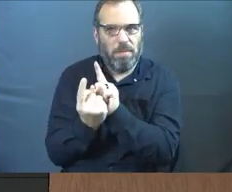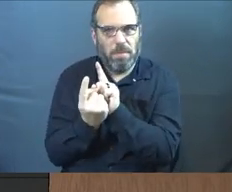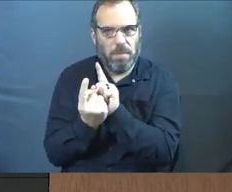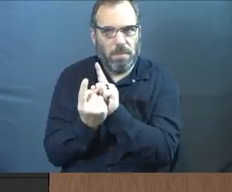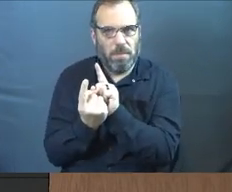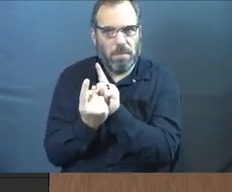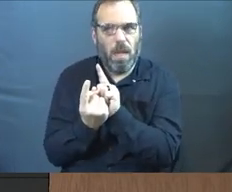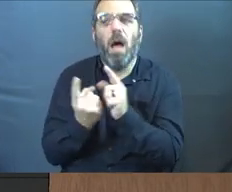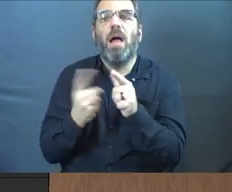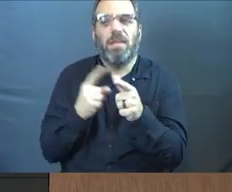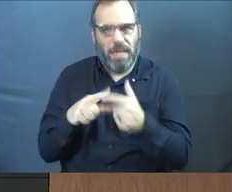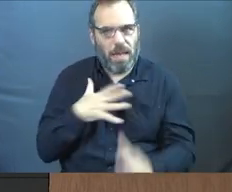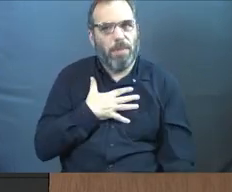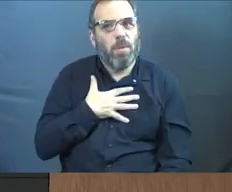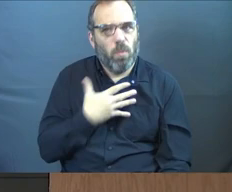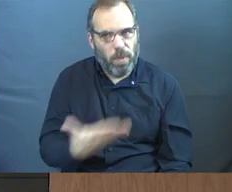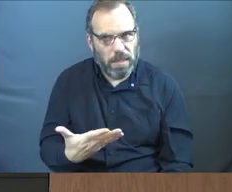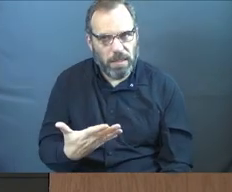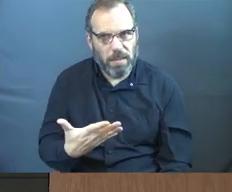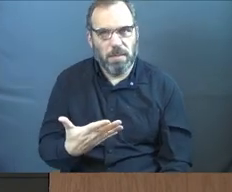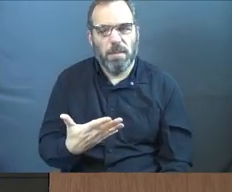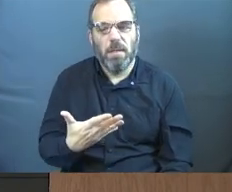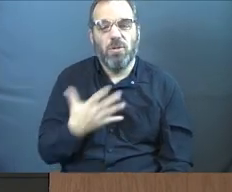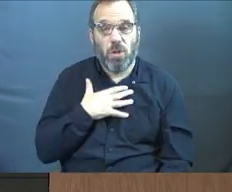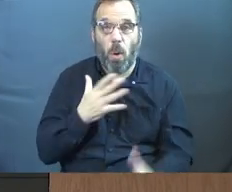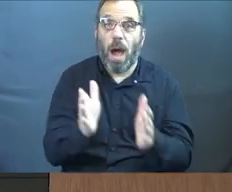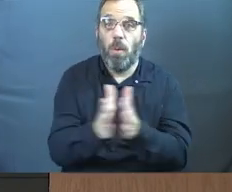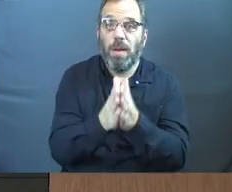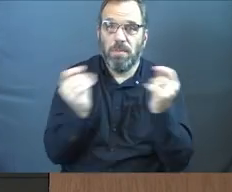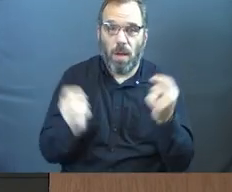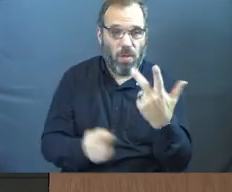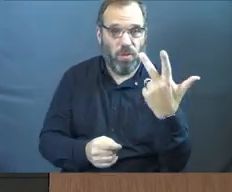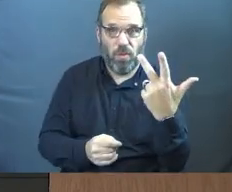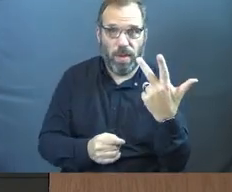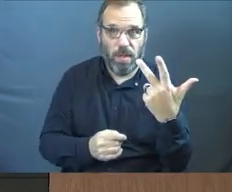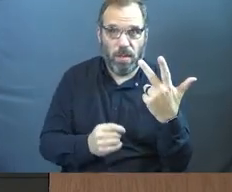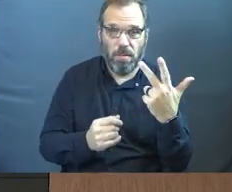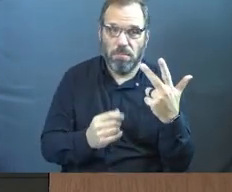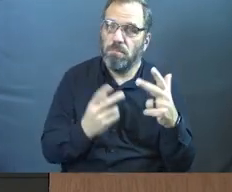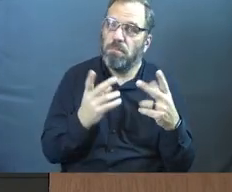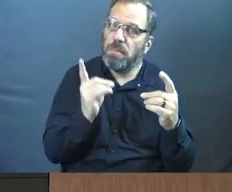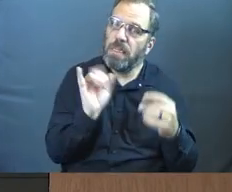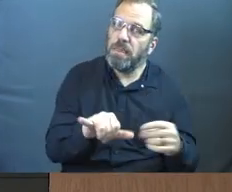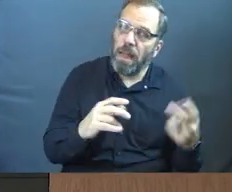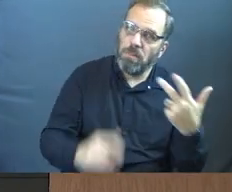conversation, that I would do that. And I just want to celebrate for a moment. Three people did that.